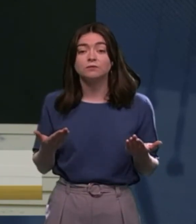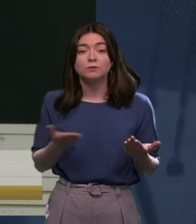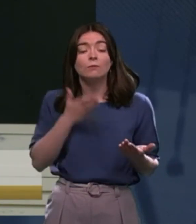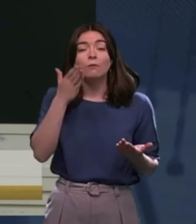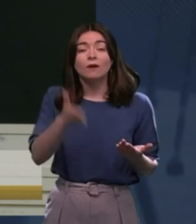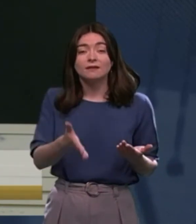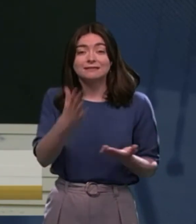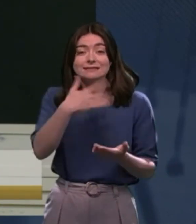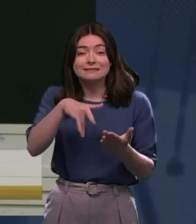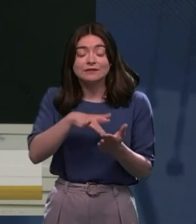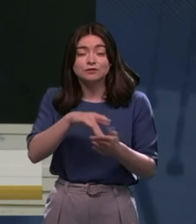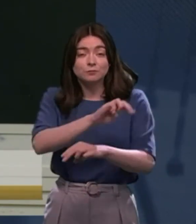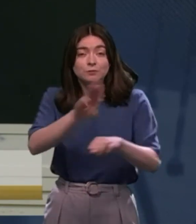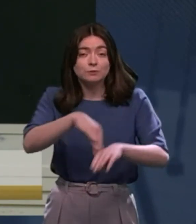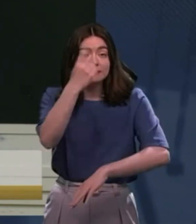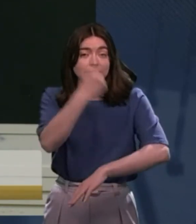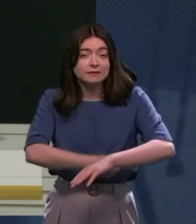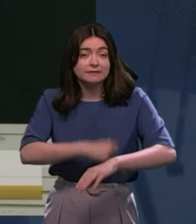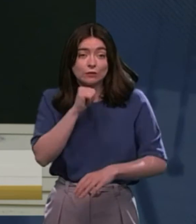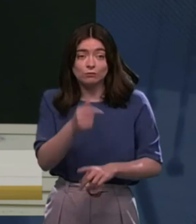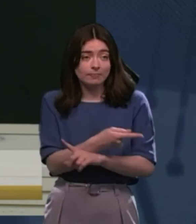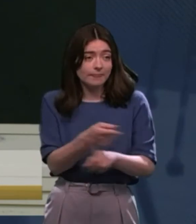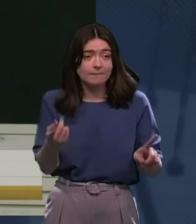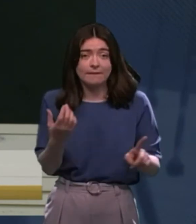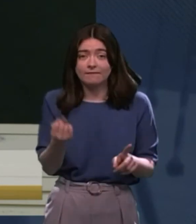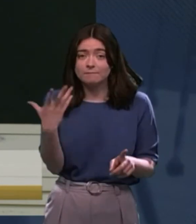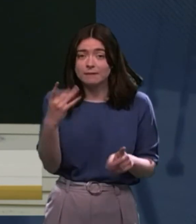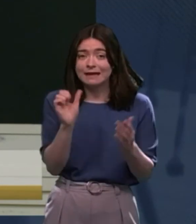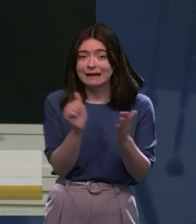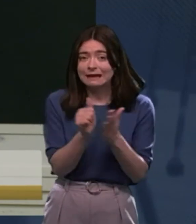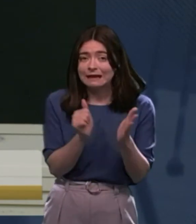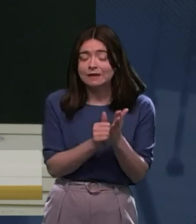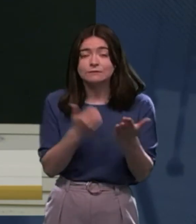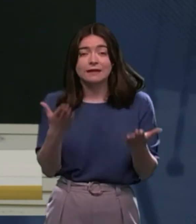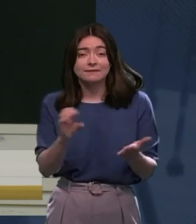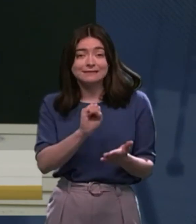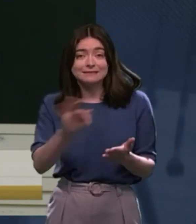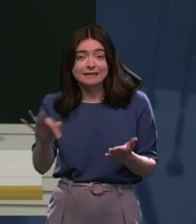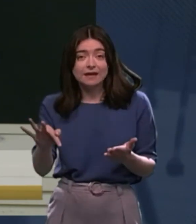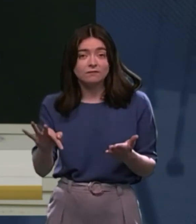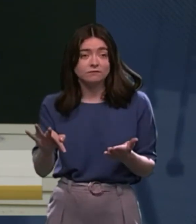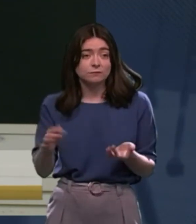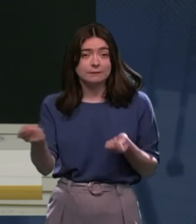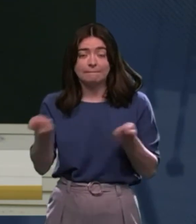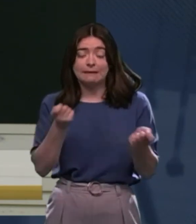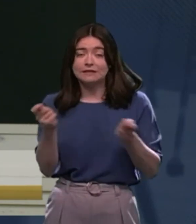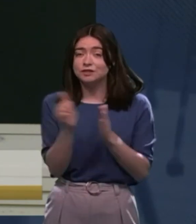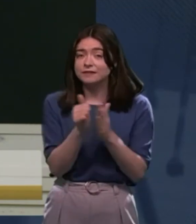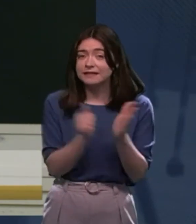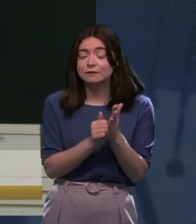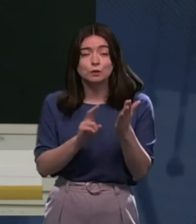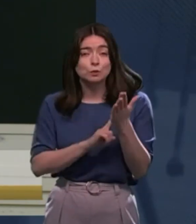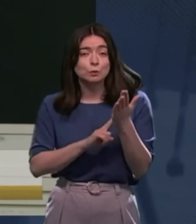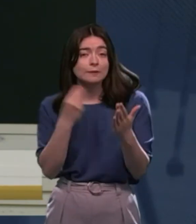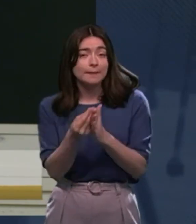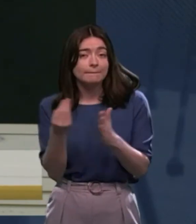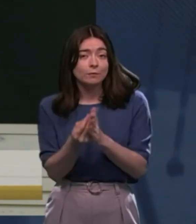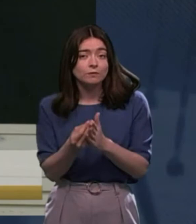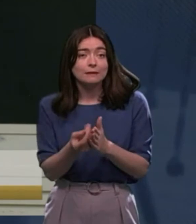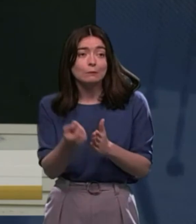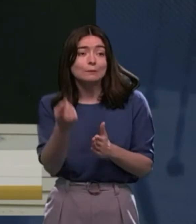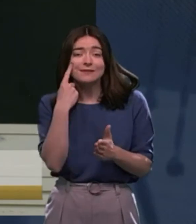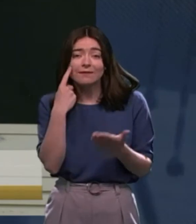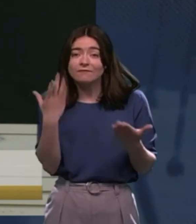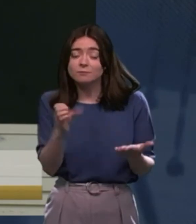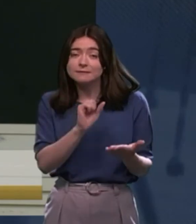centres for people with disability, and none of them had accounts, and the staff were running the accounts and using the money. And we heard similar things like that from the staff,